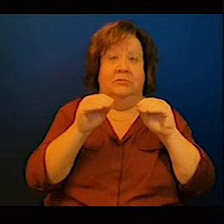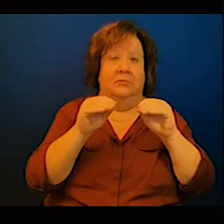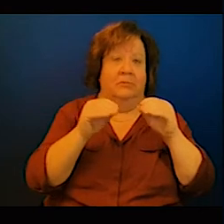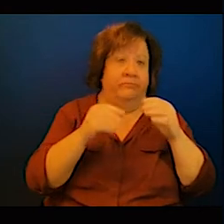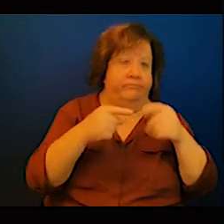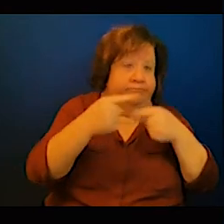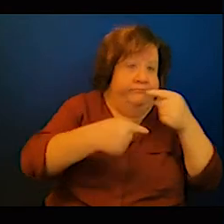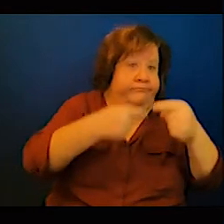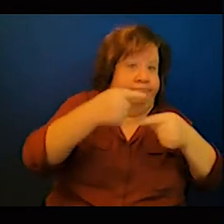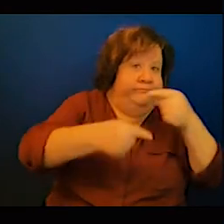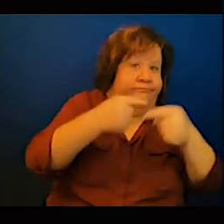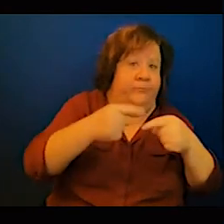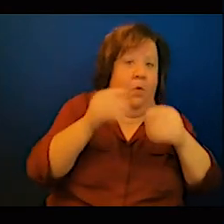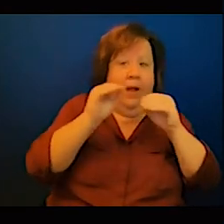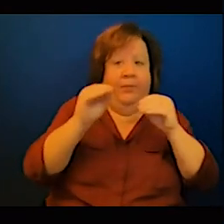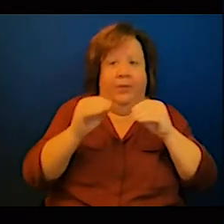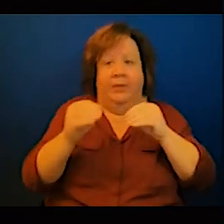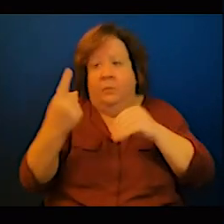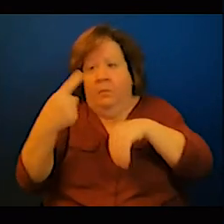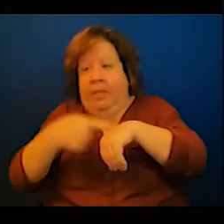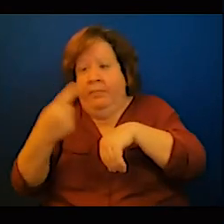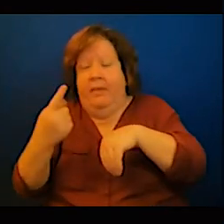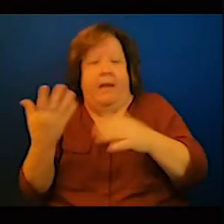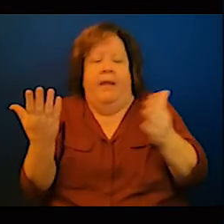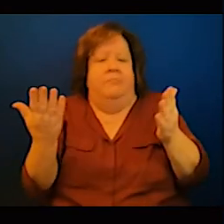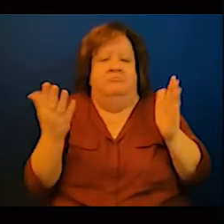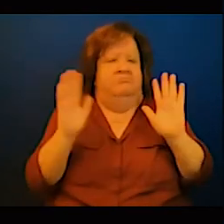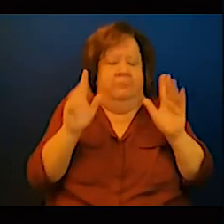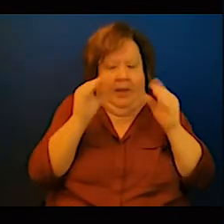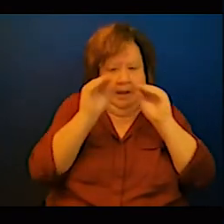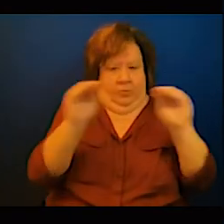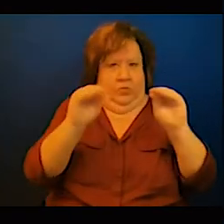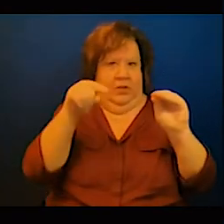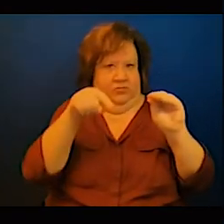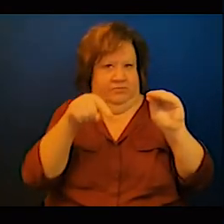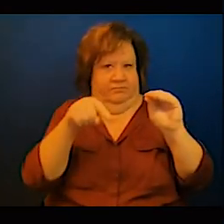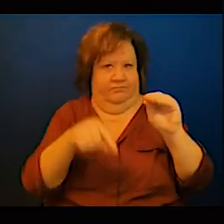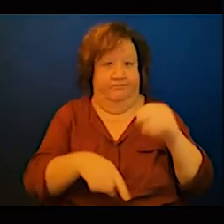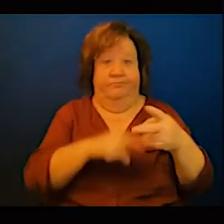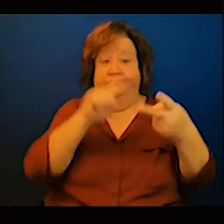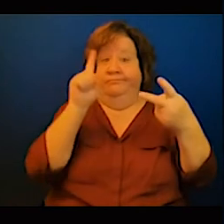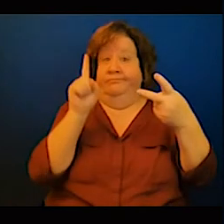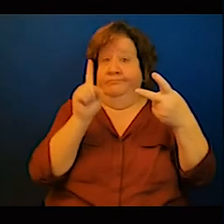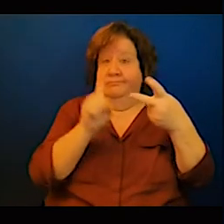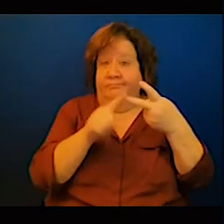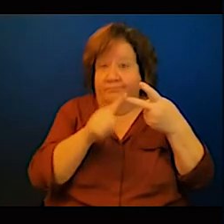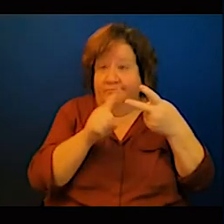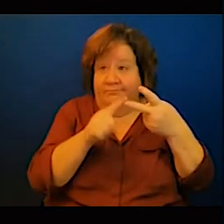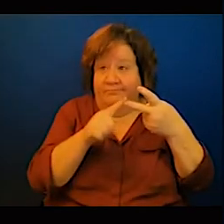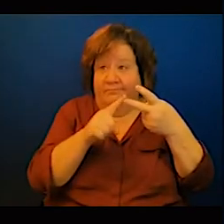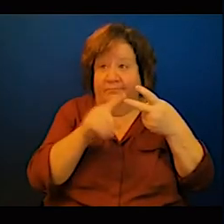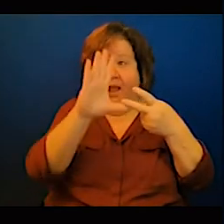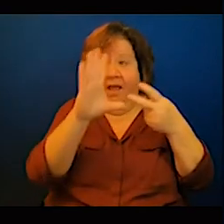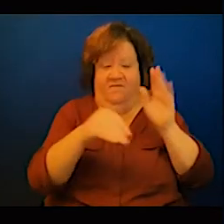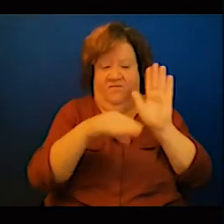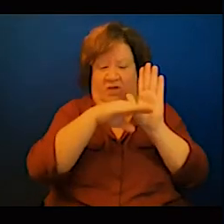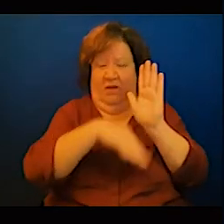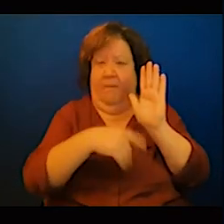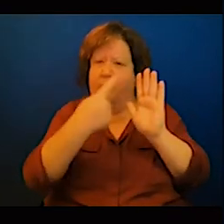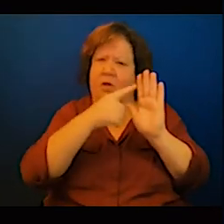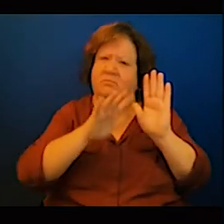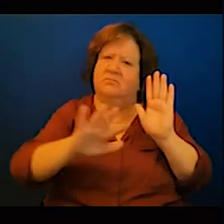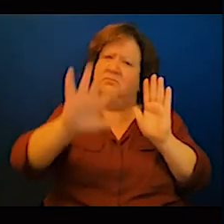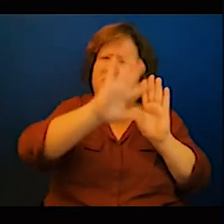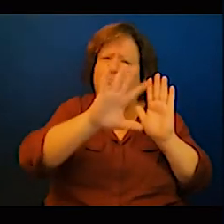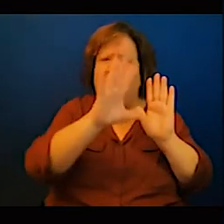we have absorption capacity so if we don't remove those limitations